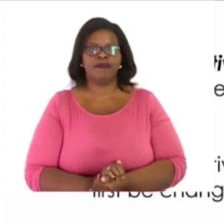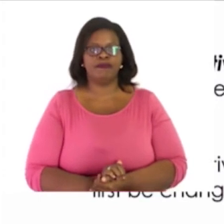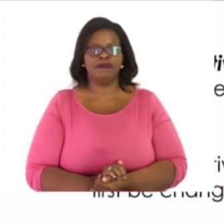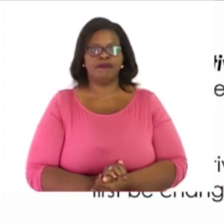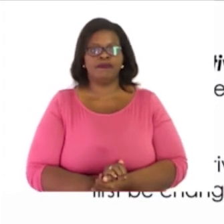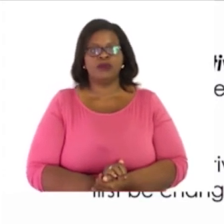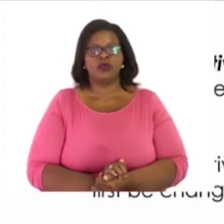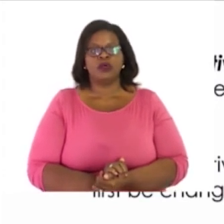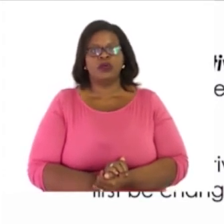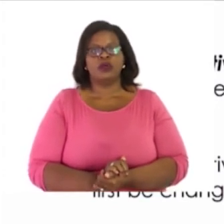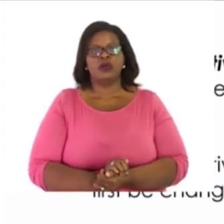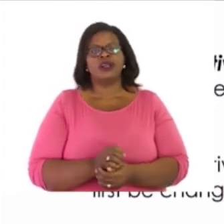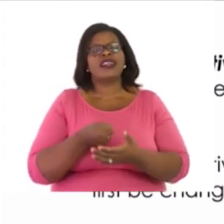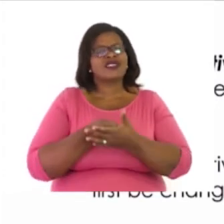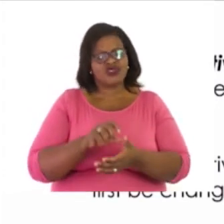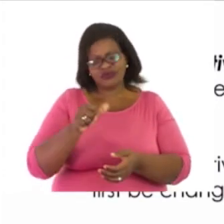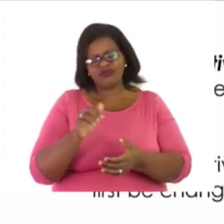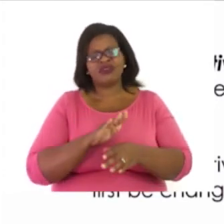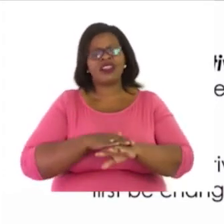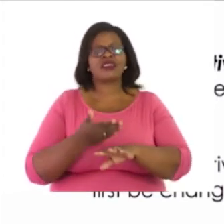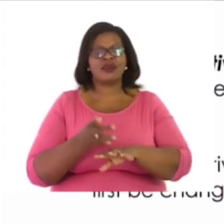Guys, let's try another example.